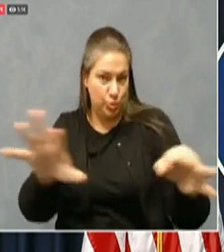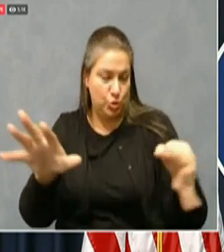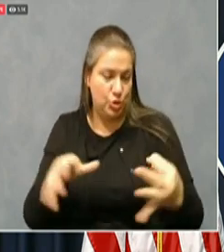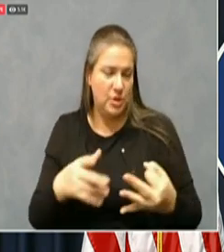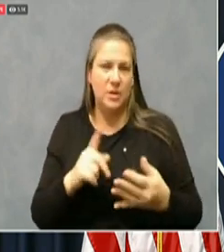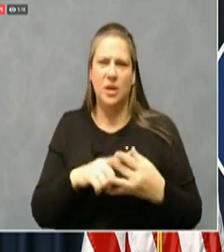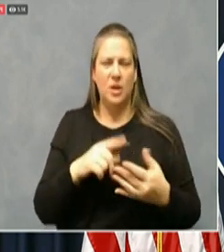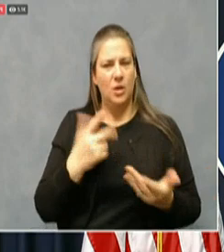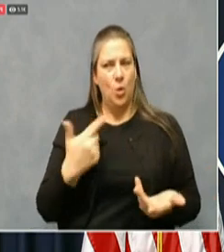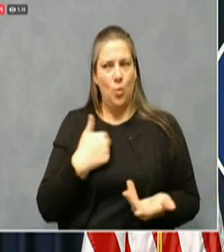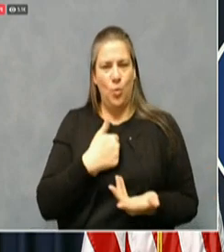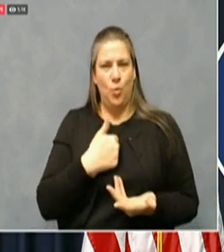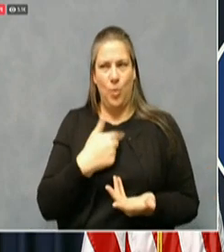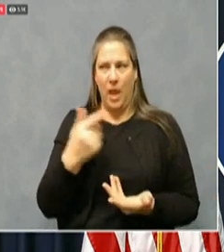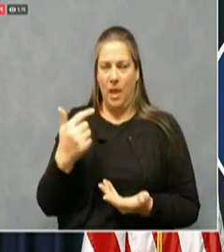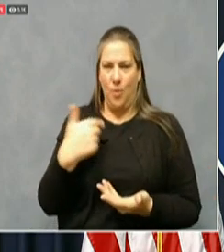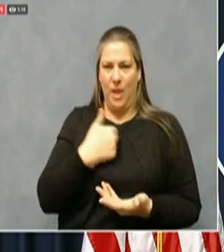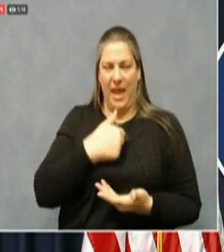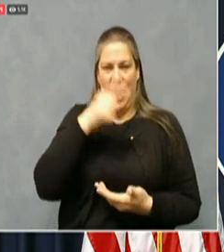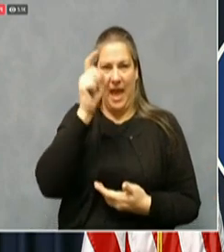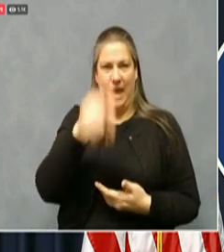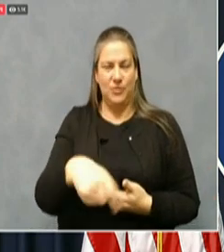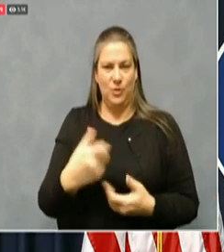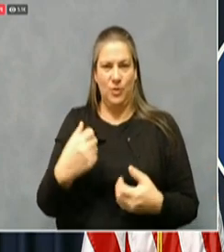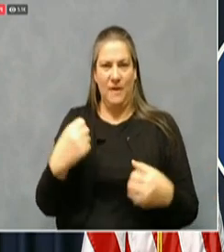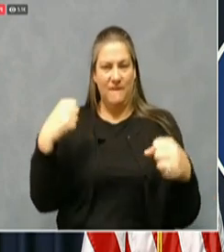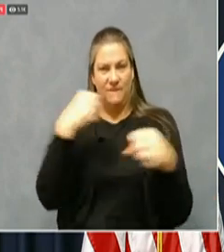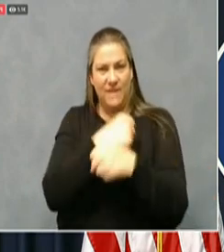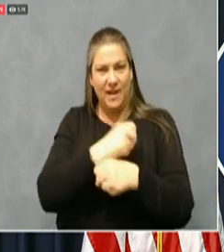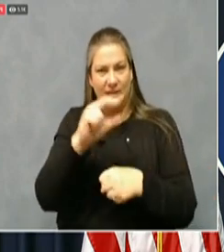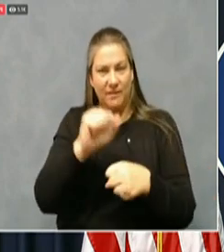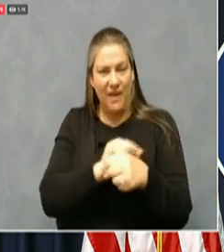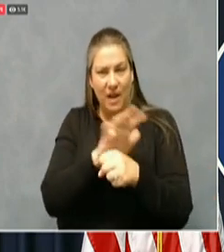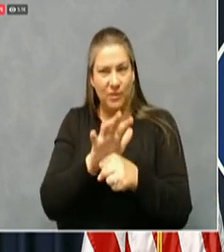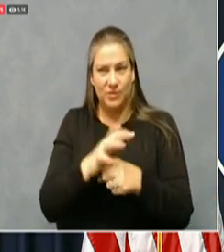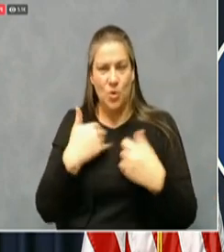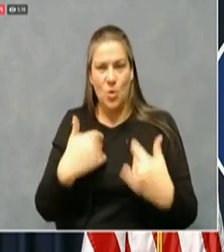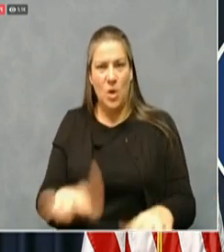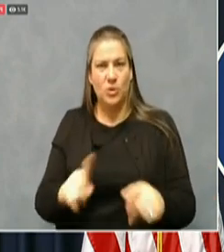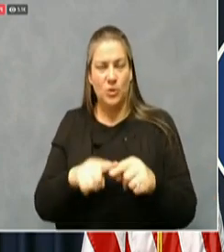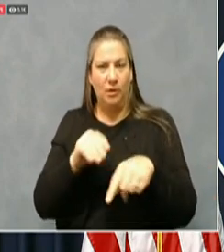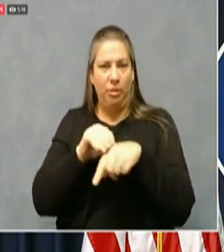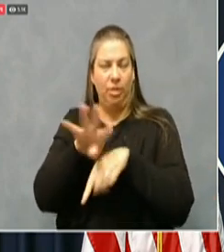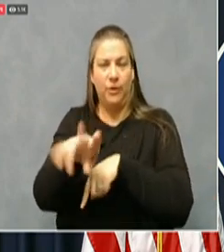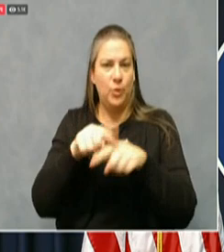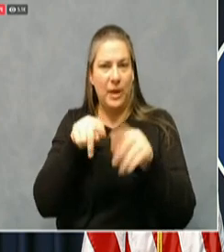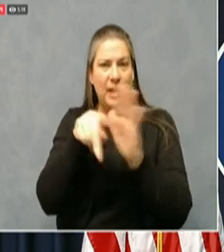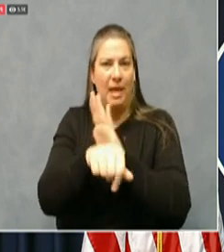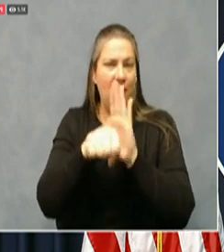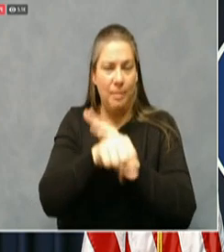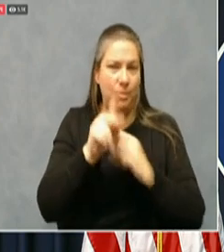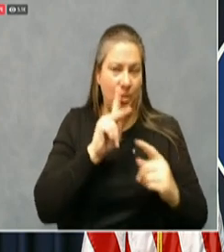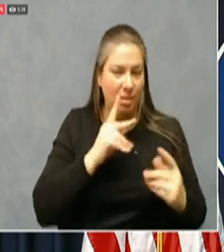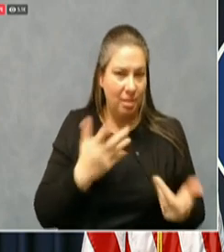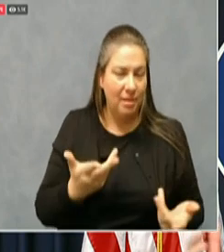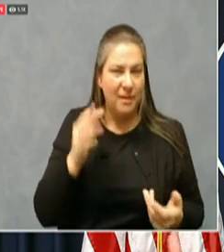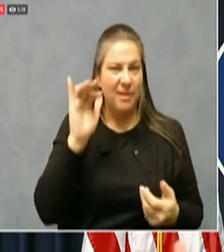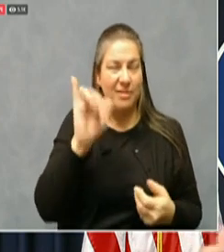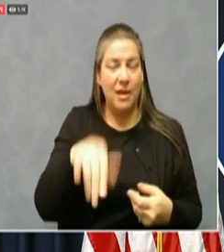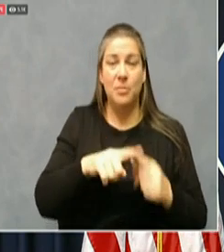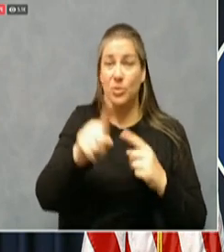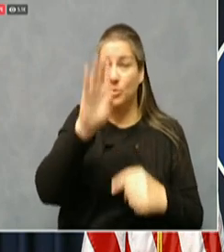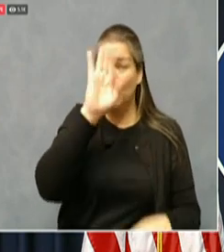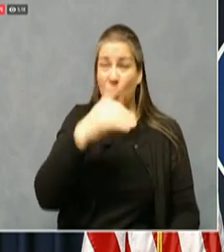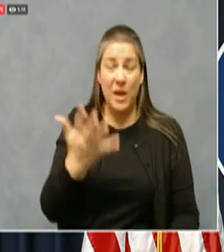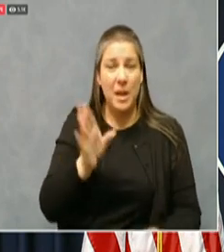virus from infecting and killing people. That should be a no brainer. But the other no brainers are businesses out there that are hurting that the